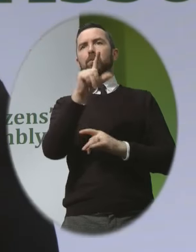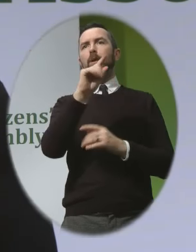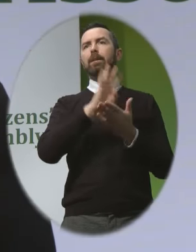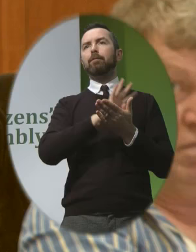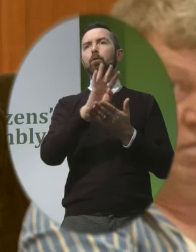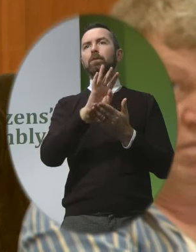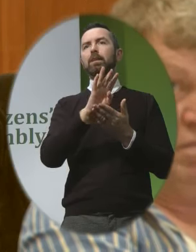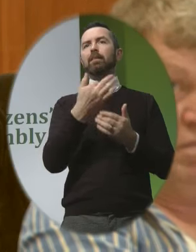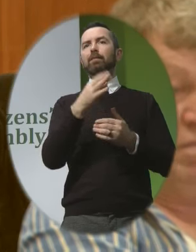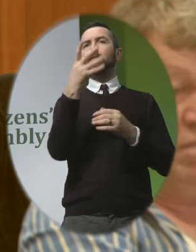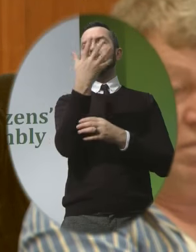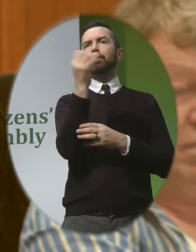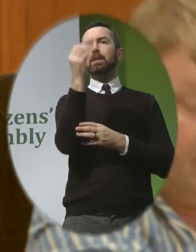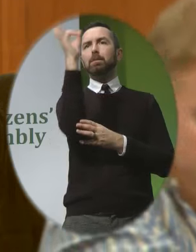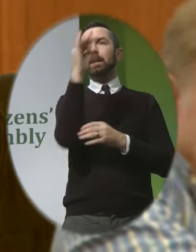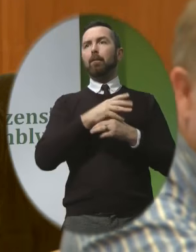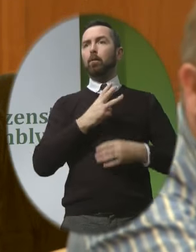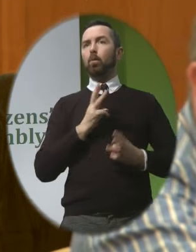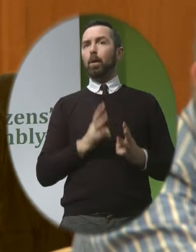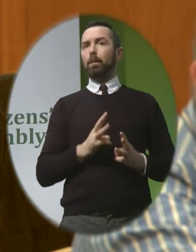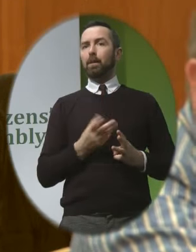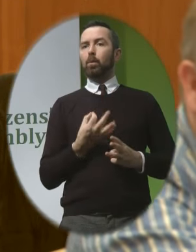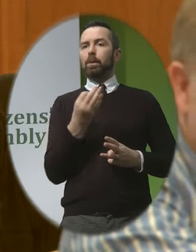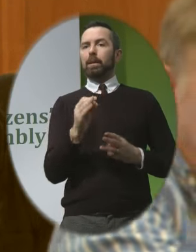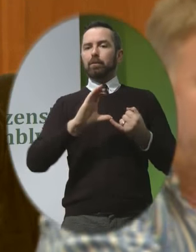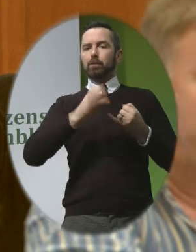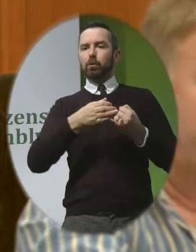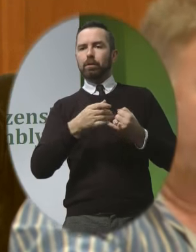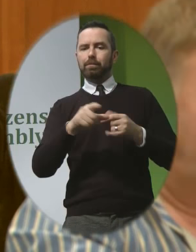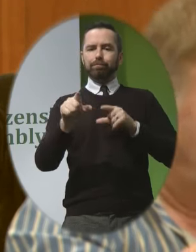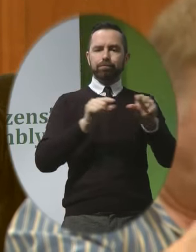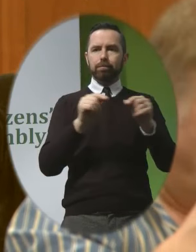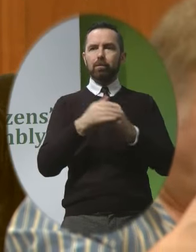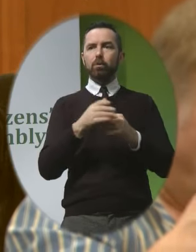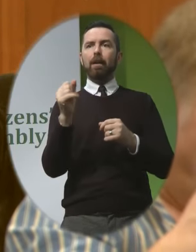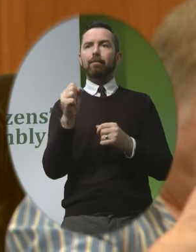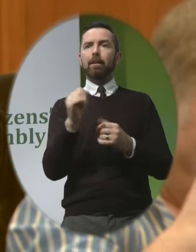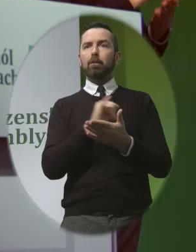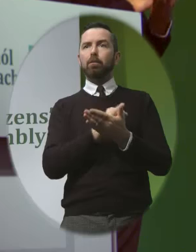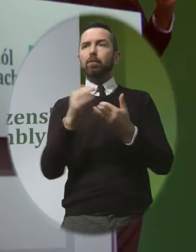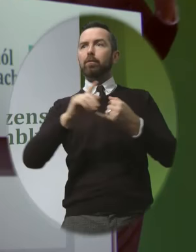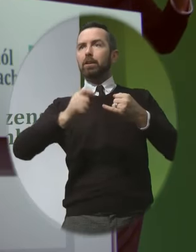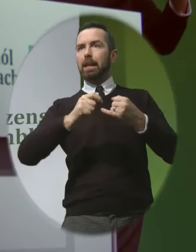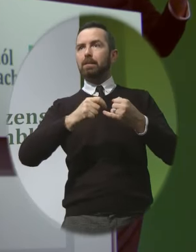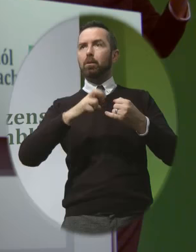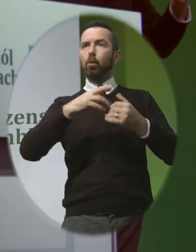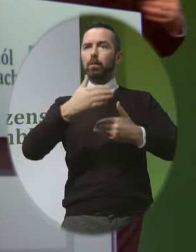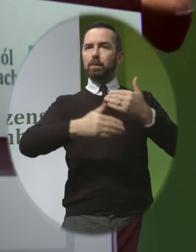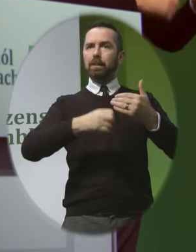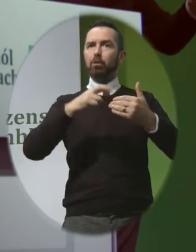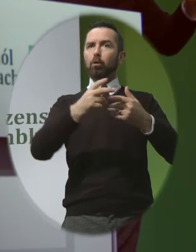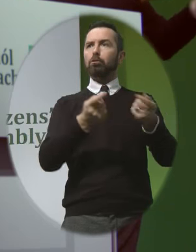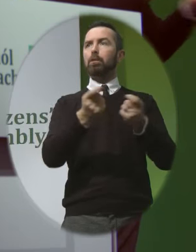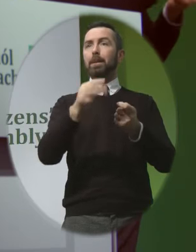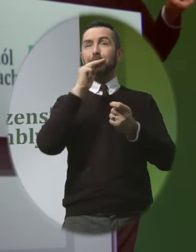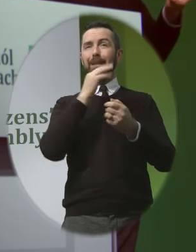only 50% of women in labour and birth were given the opportunity to make an informed refusal of a test procedure or treatment meaning